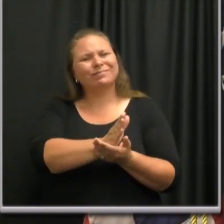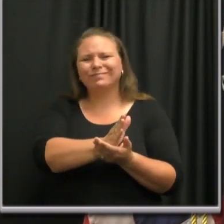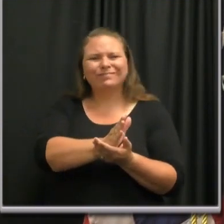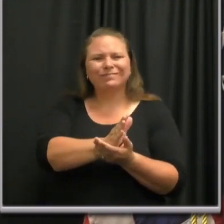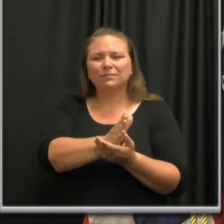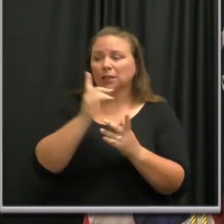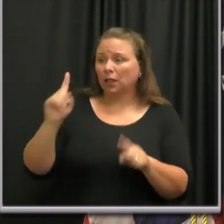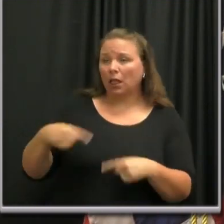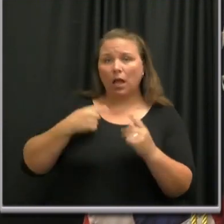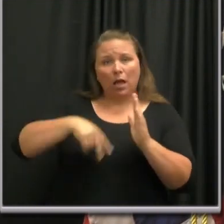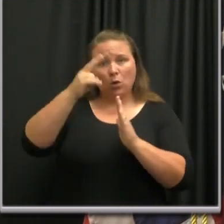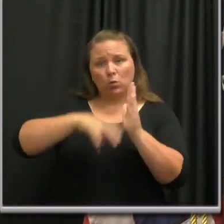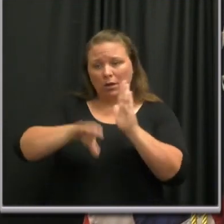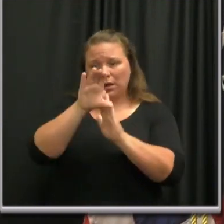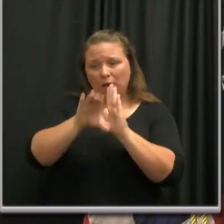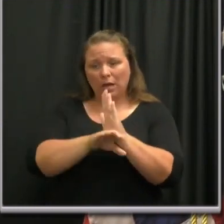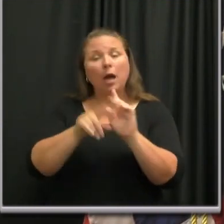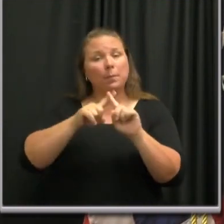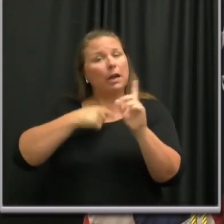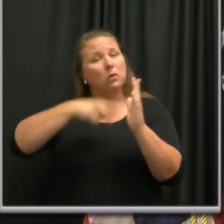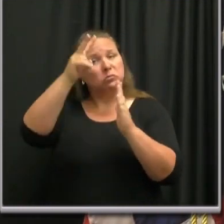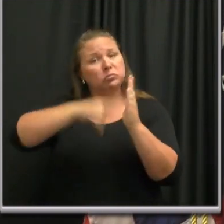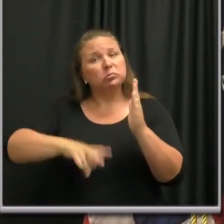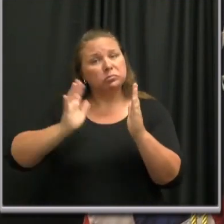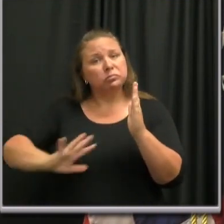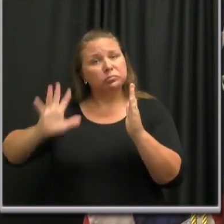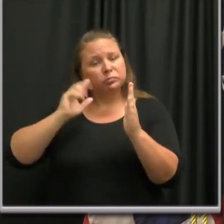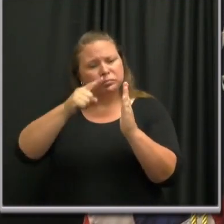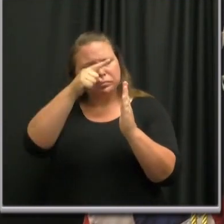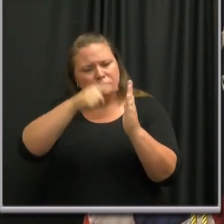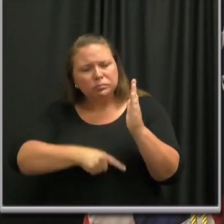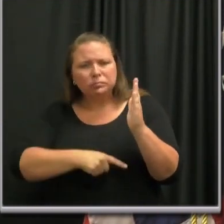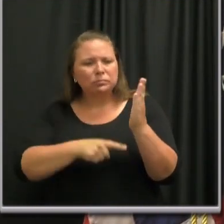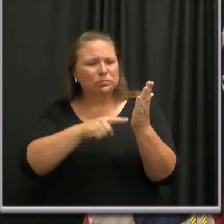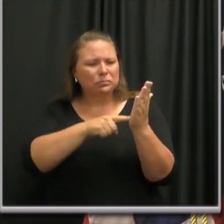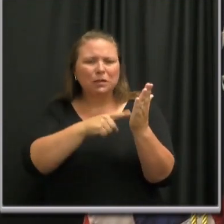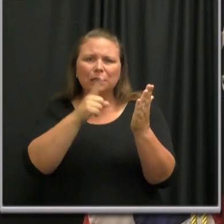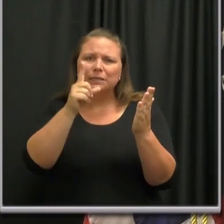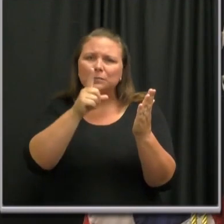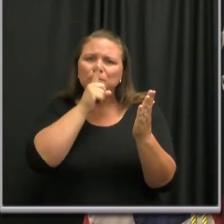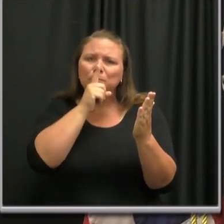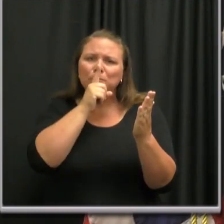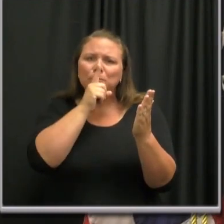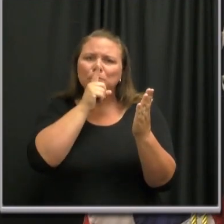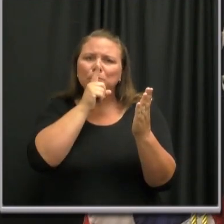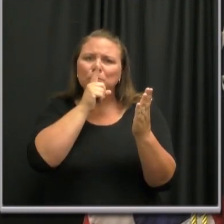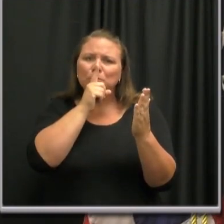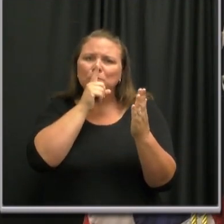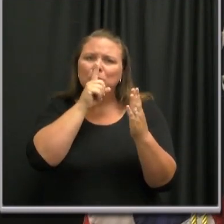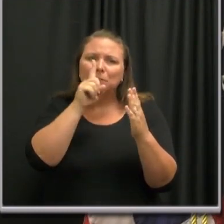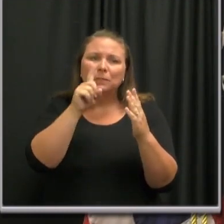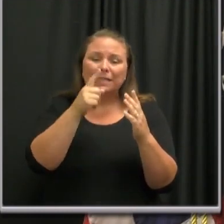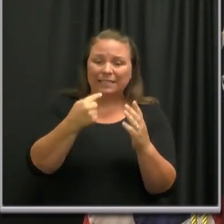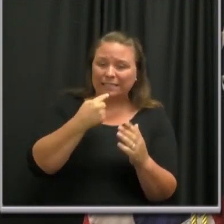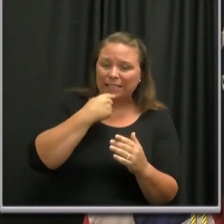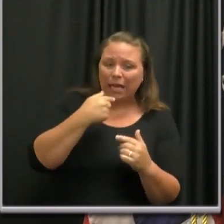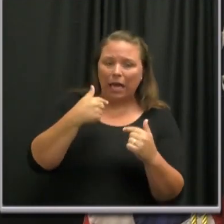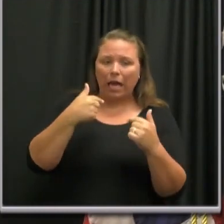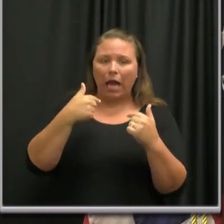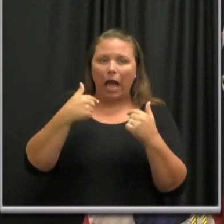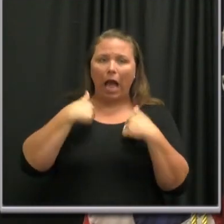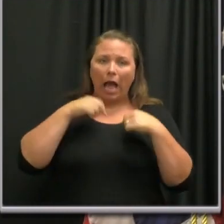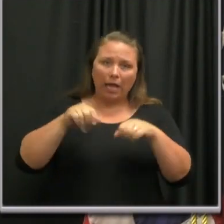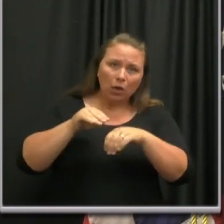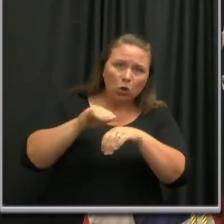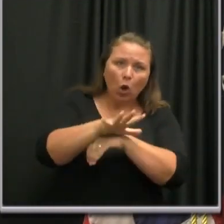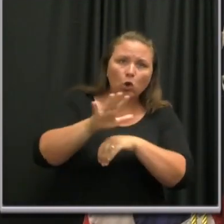long time since I read the constitution, but I read it and there's nothing in the constitution I'm aware of that gives me the right to put your